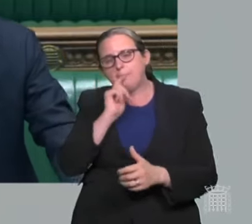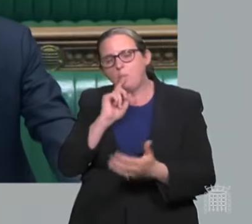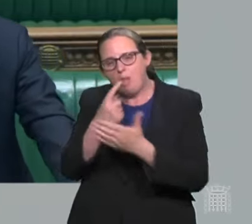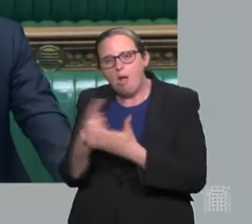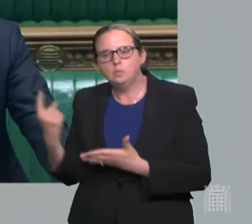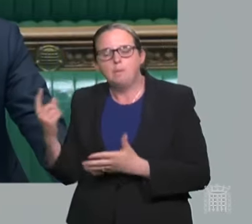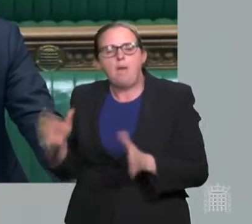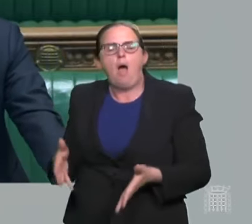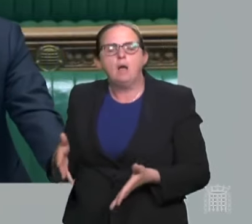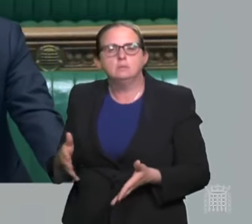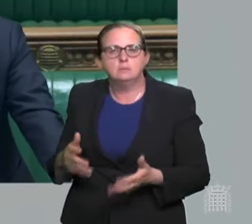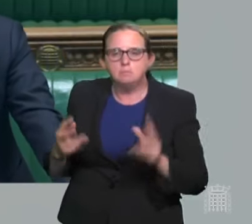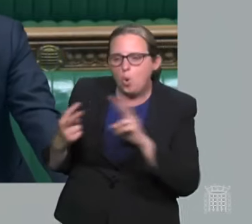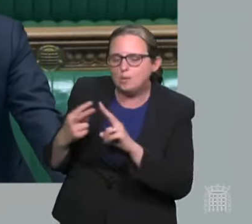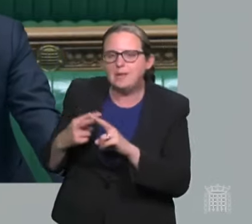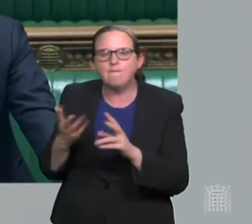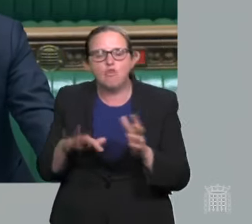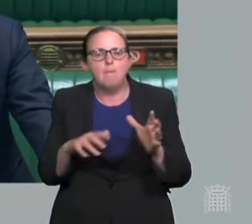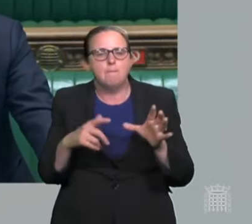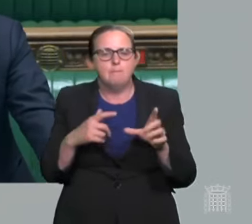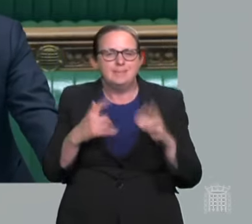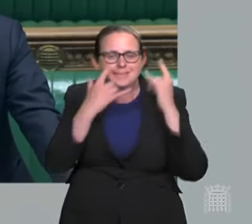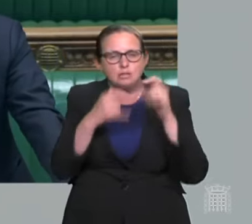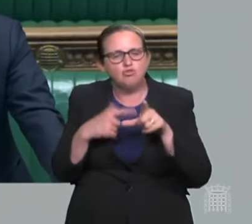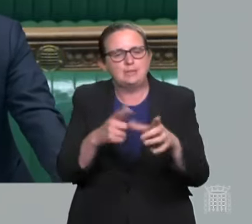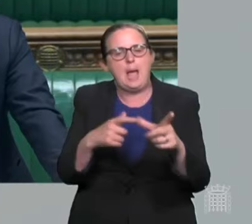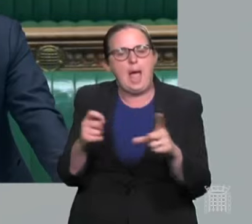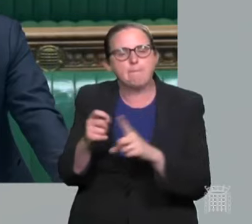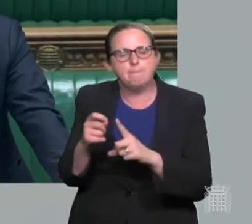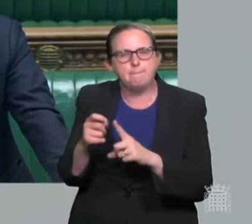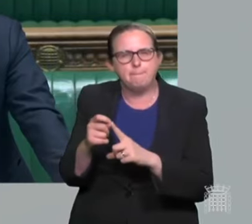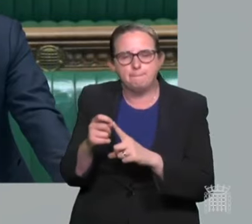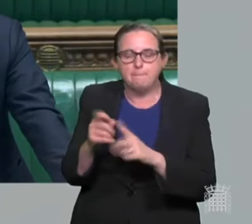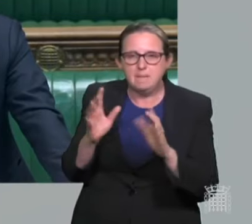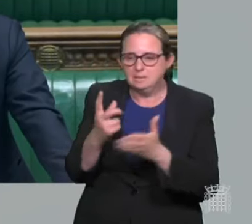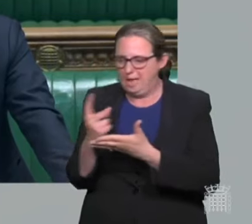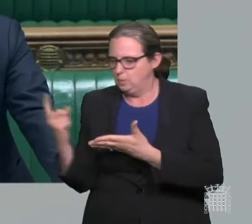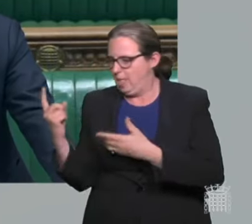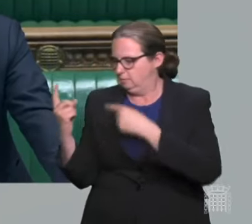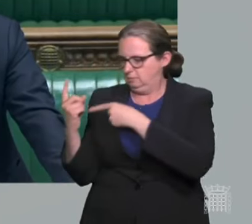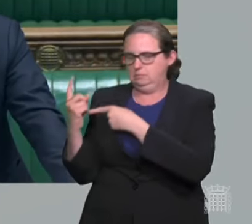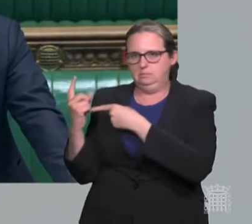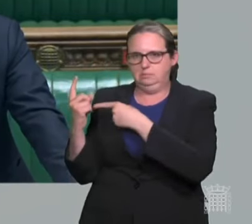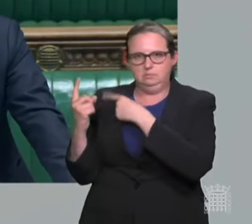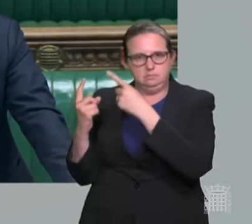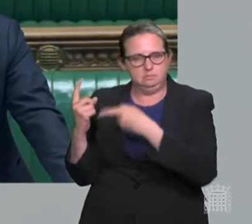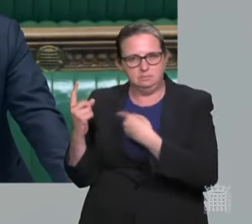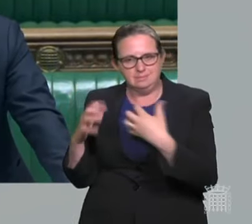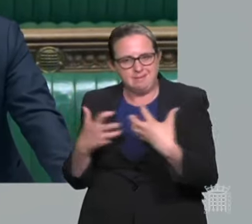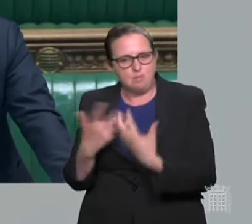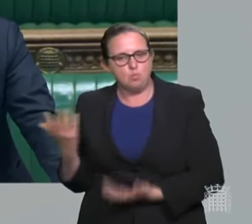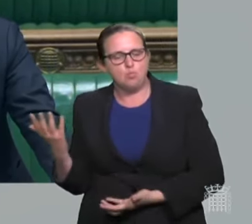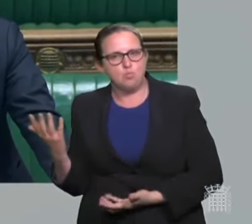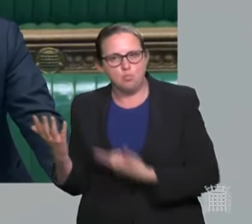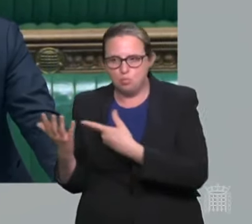trace will still be in operation, will he accept that living with the virus will mean more so than ever that